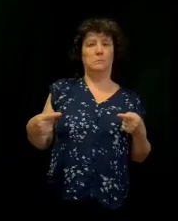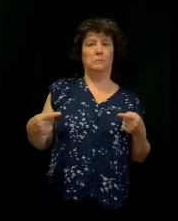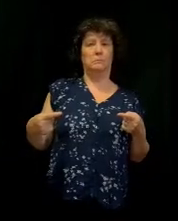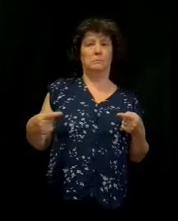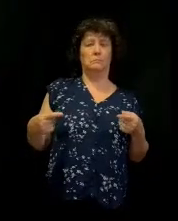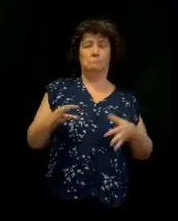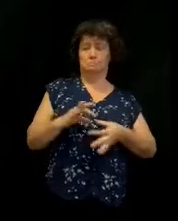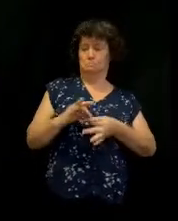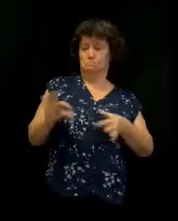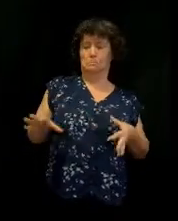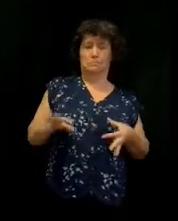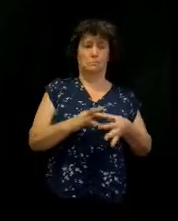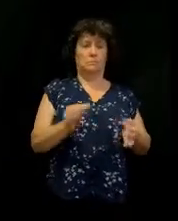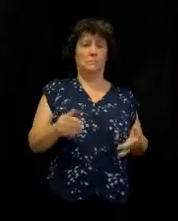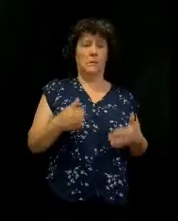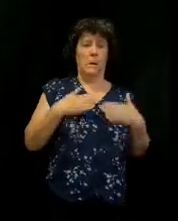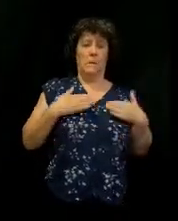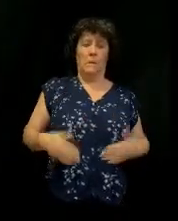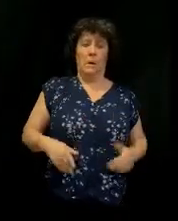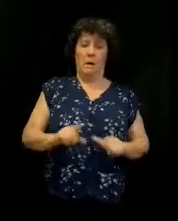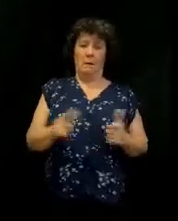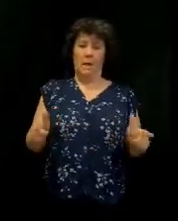There's got to be body language.